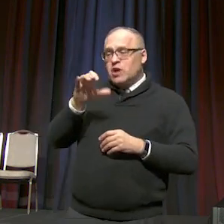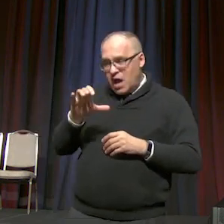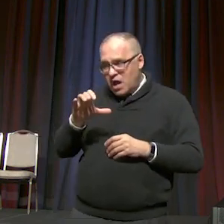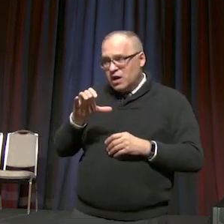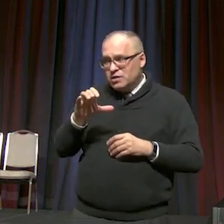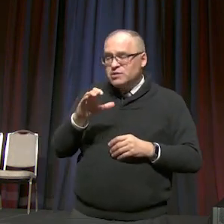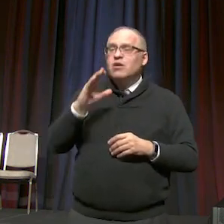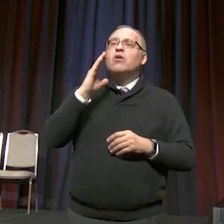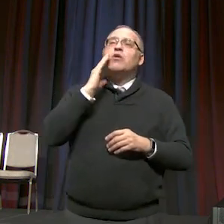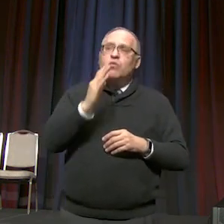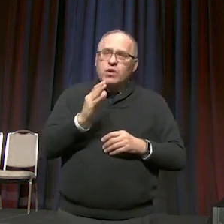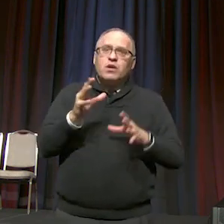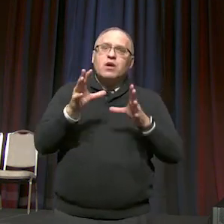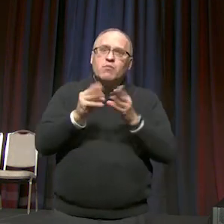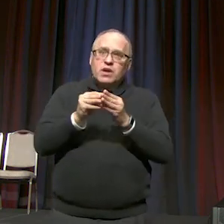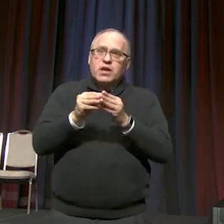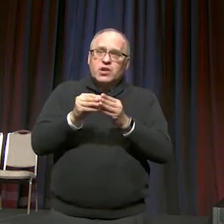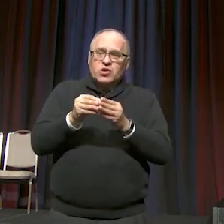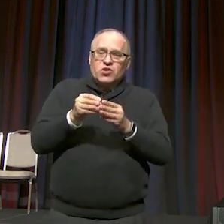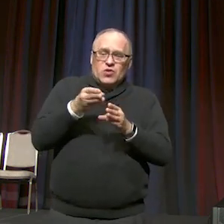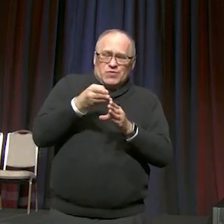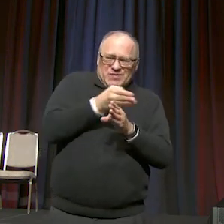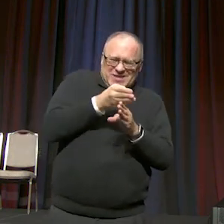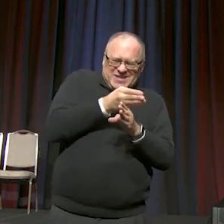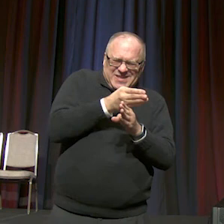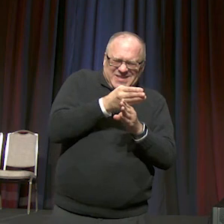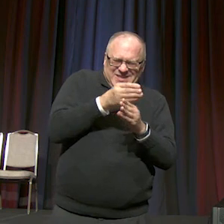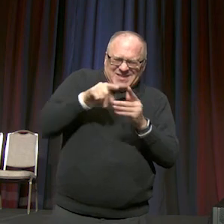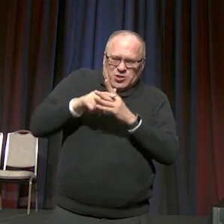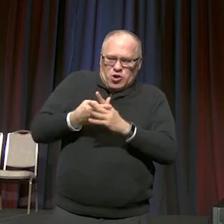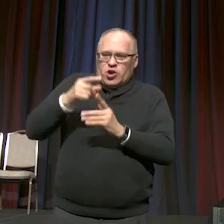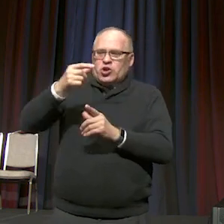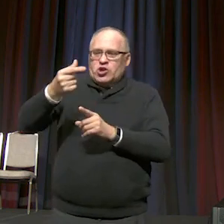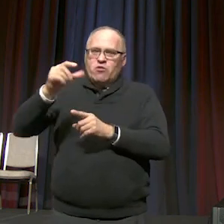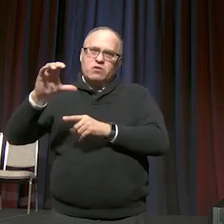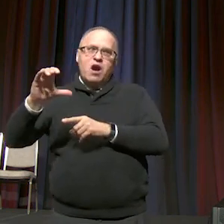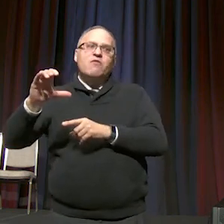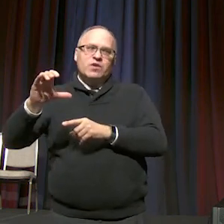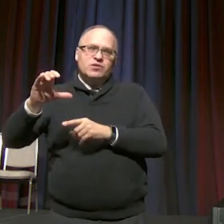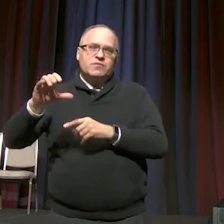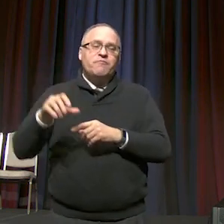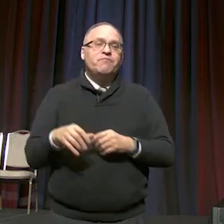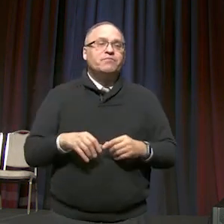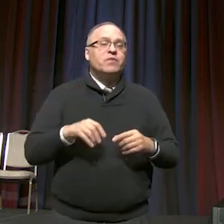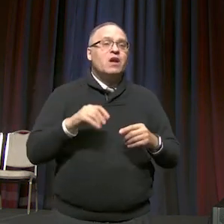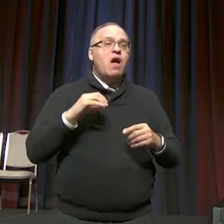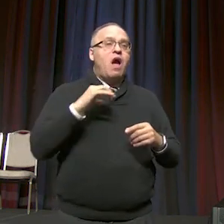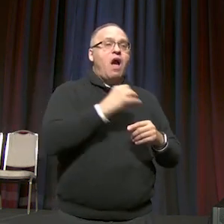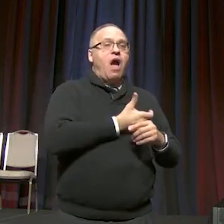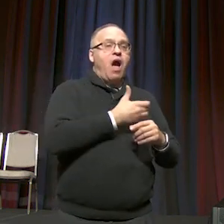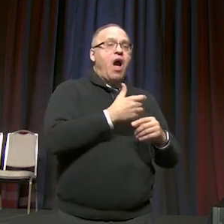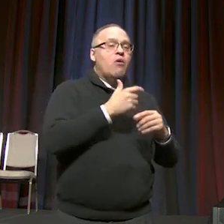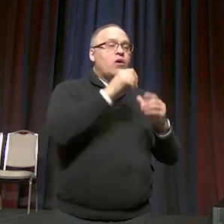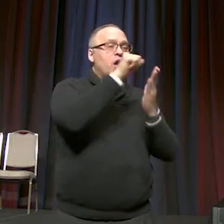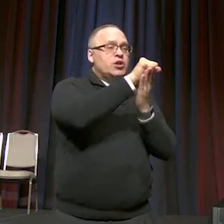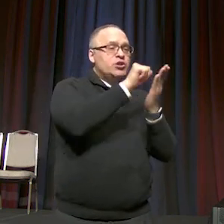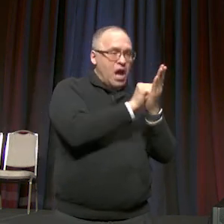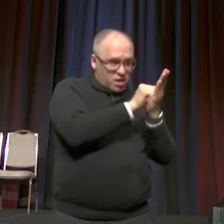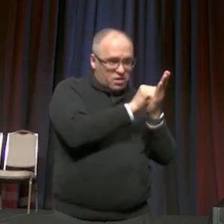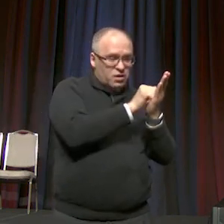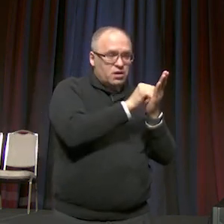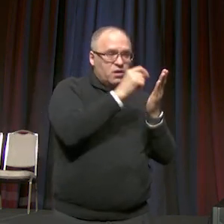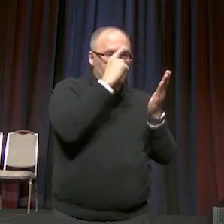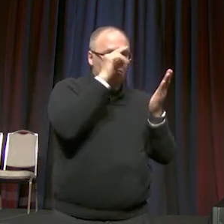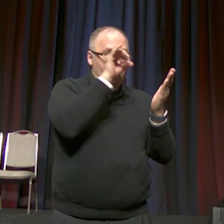just prior to the convening of General Conference. The docket for that meeting has not been published